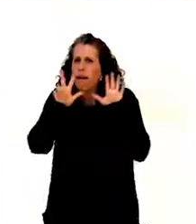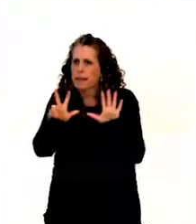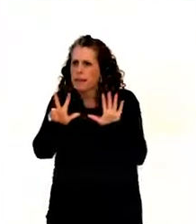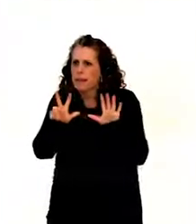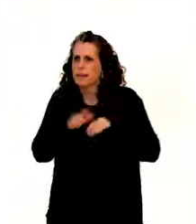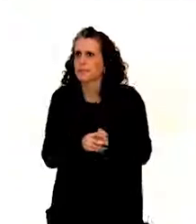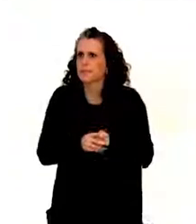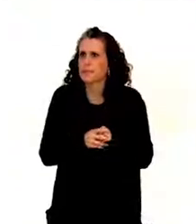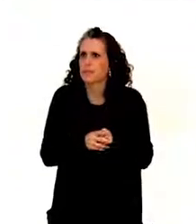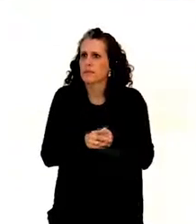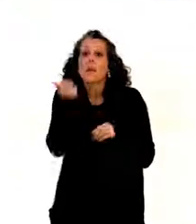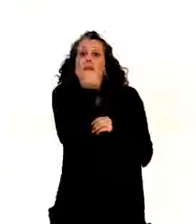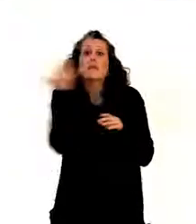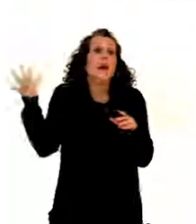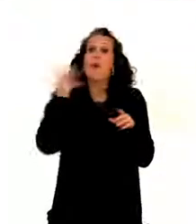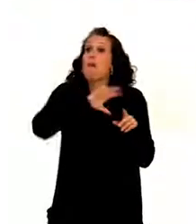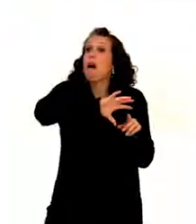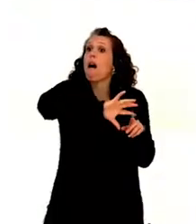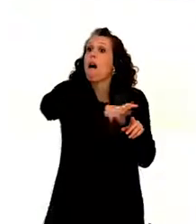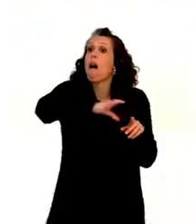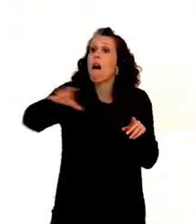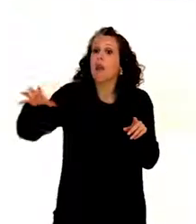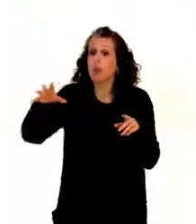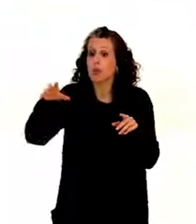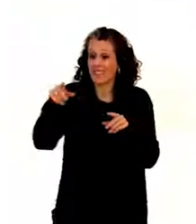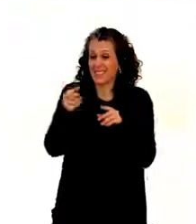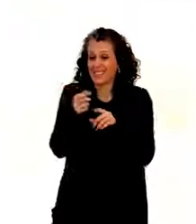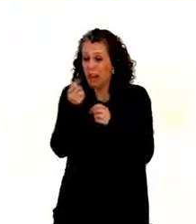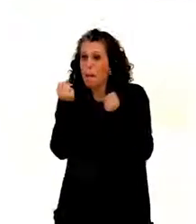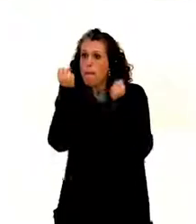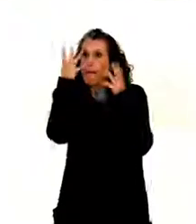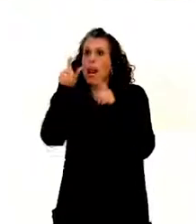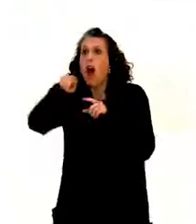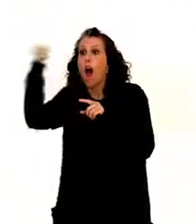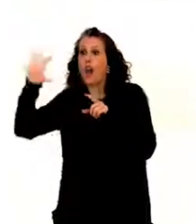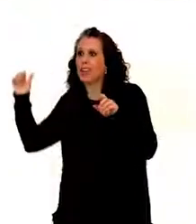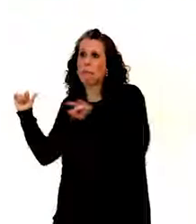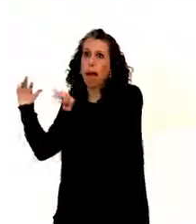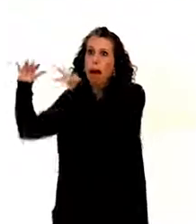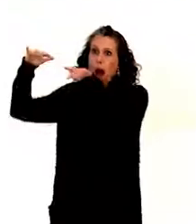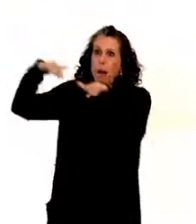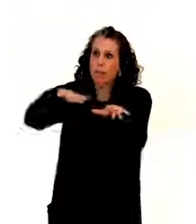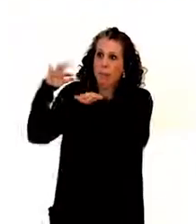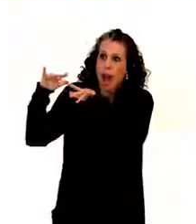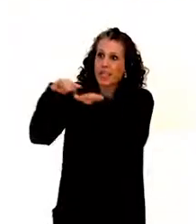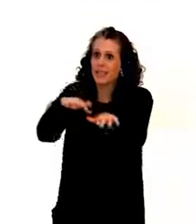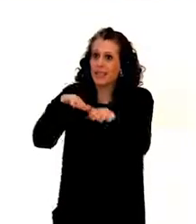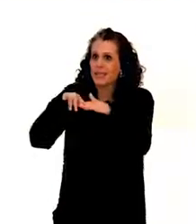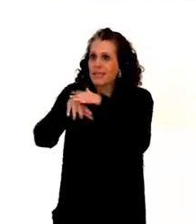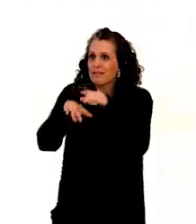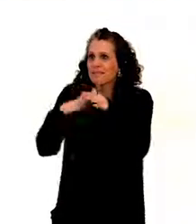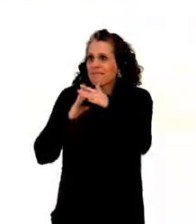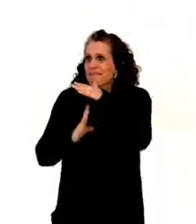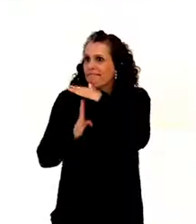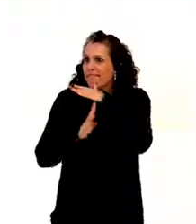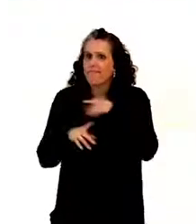some of the countries that have a lot of migrants, which are traditionally immigrant